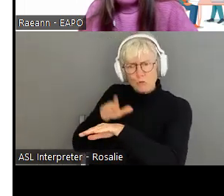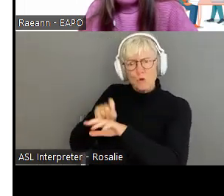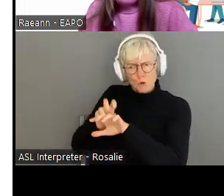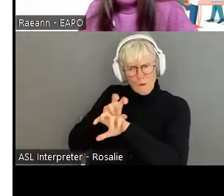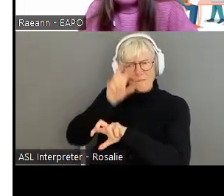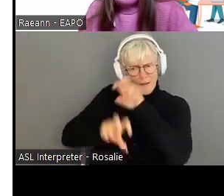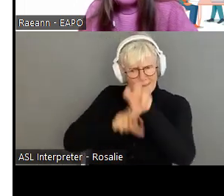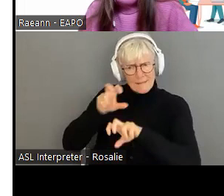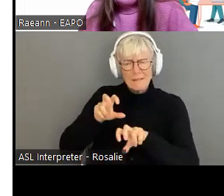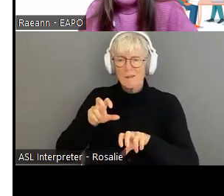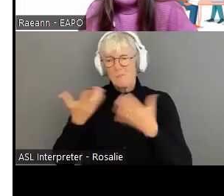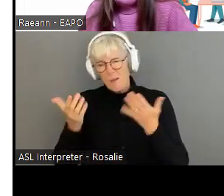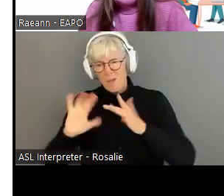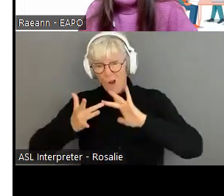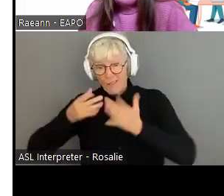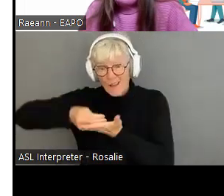platform, right?